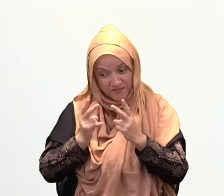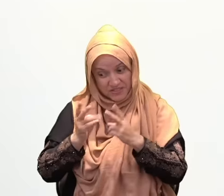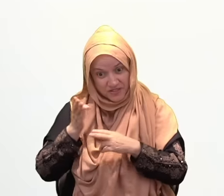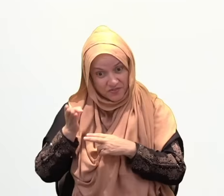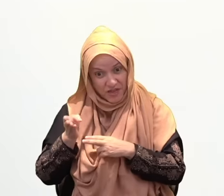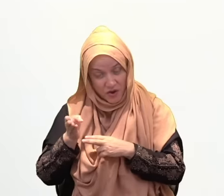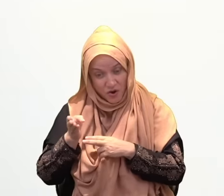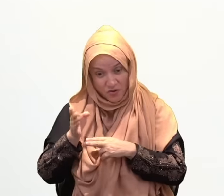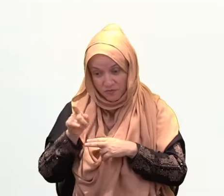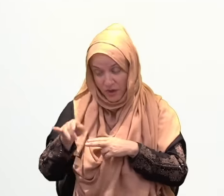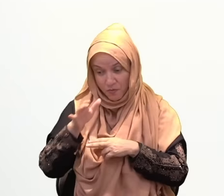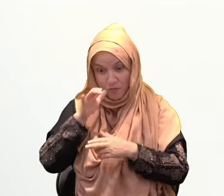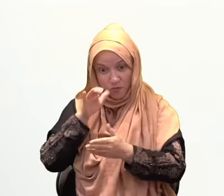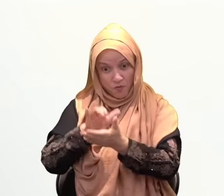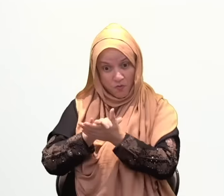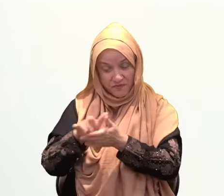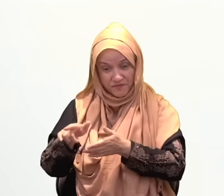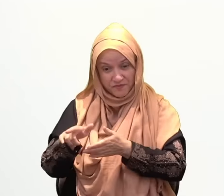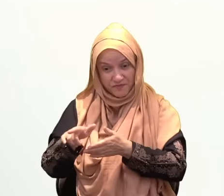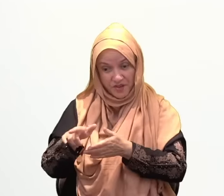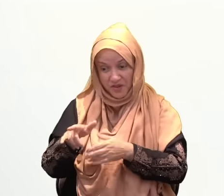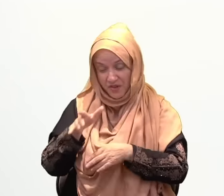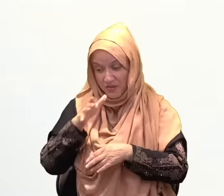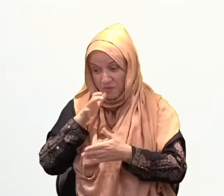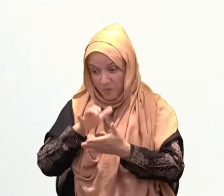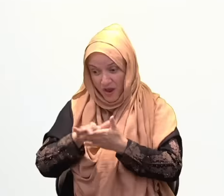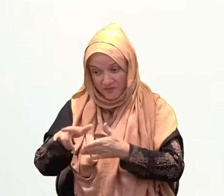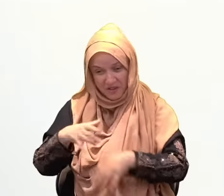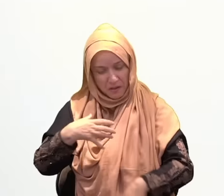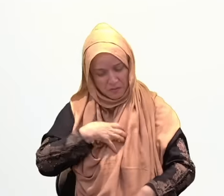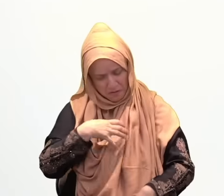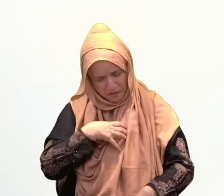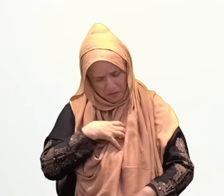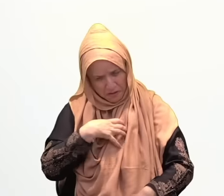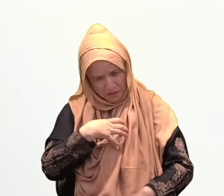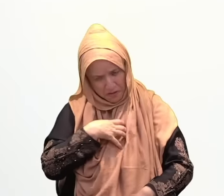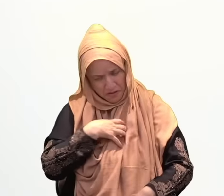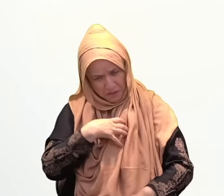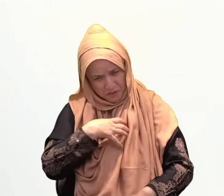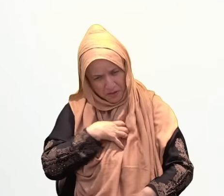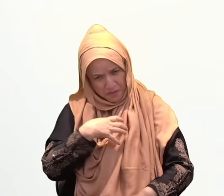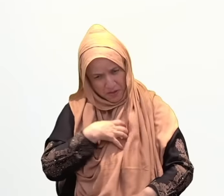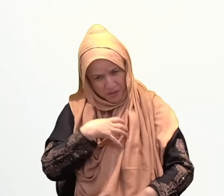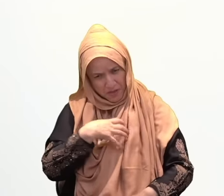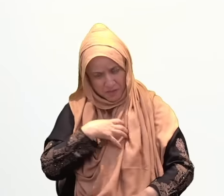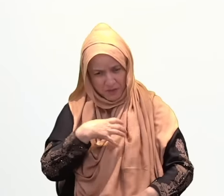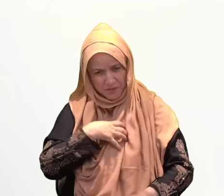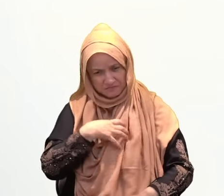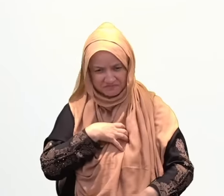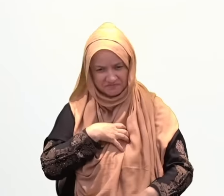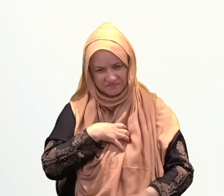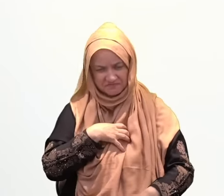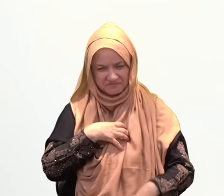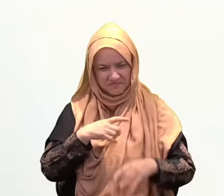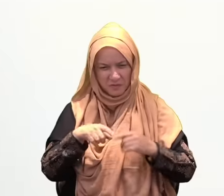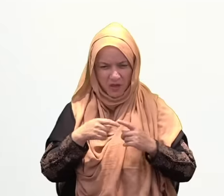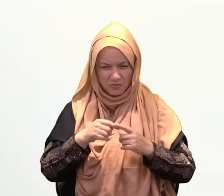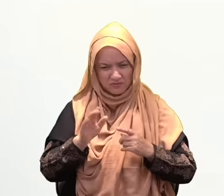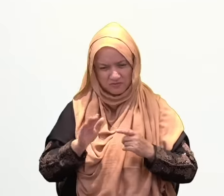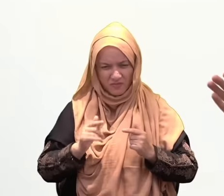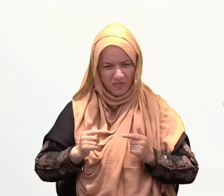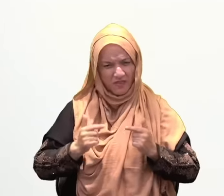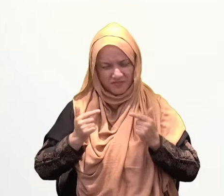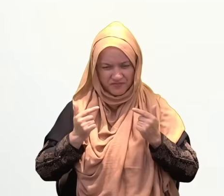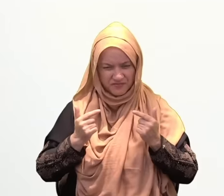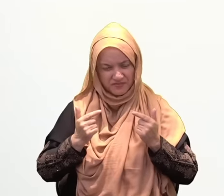and finds that Ismail alayhi wa sallam has married a more righteous woman in her place. Asks about her circumstances, and she praises